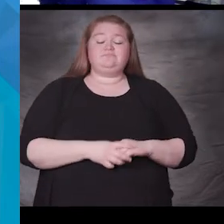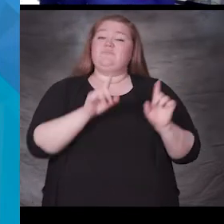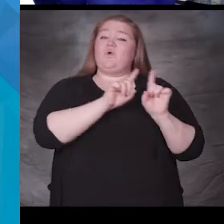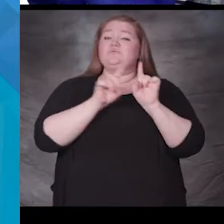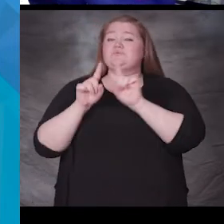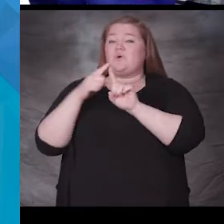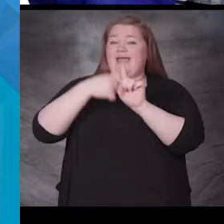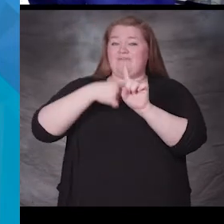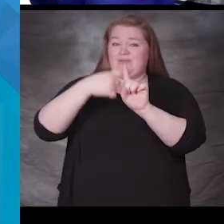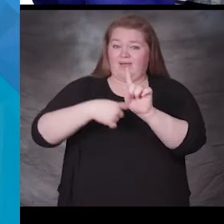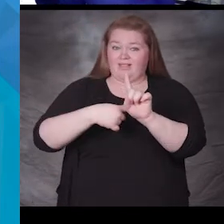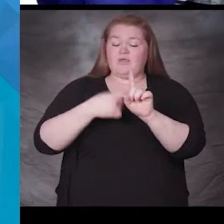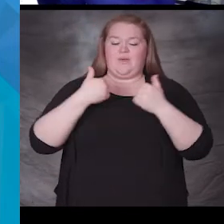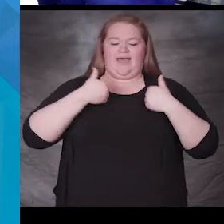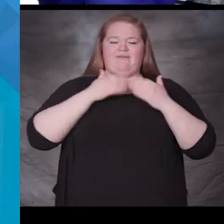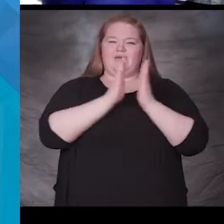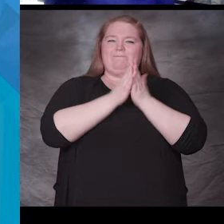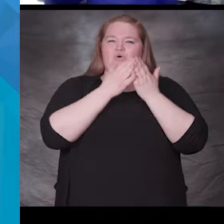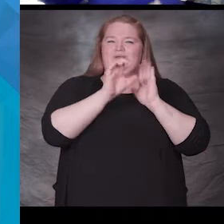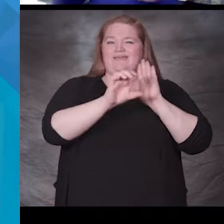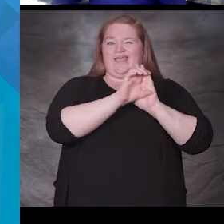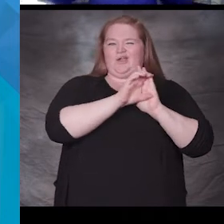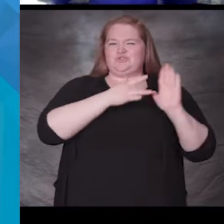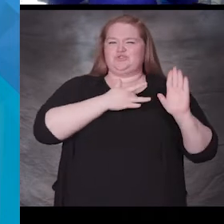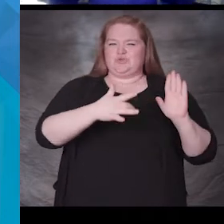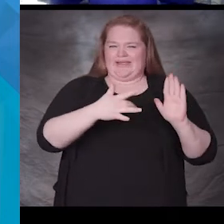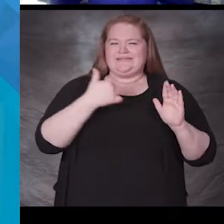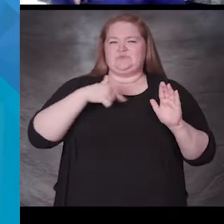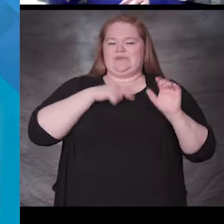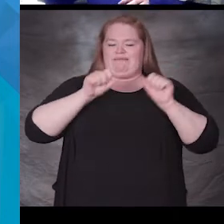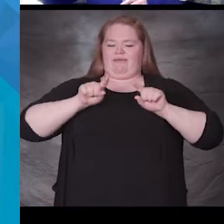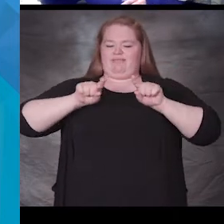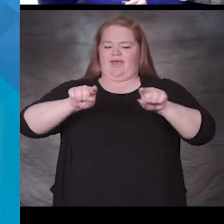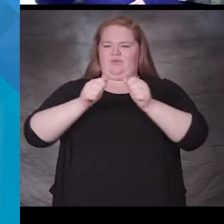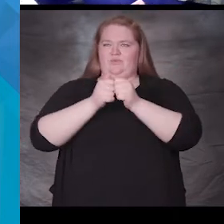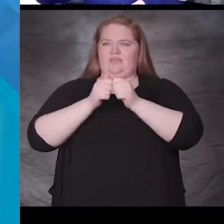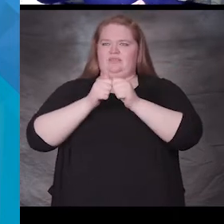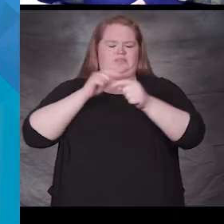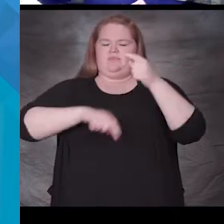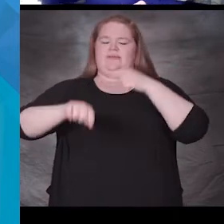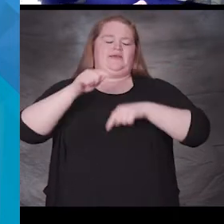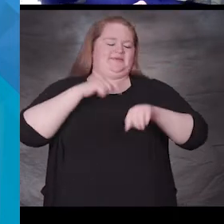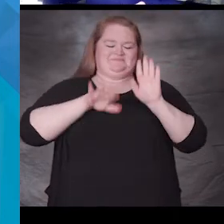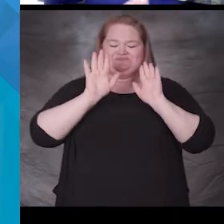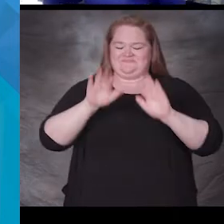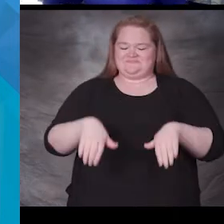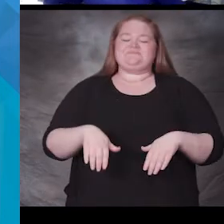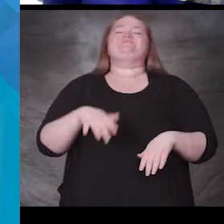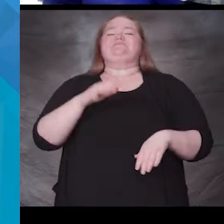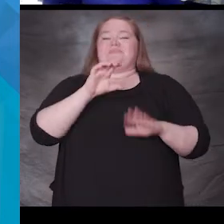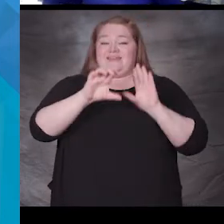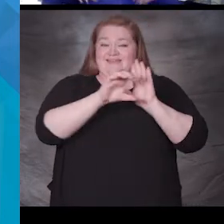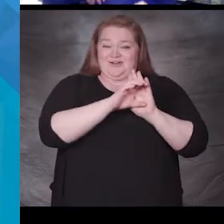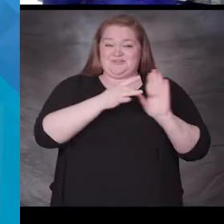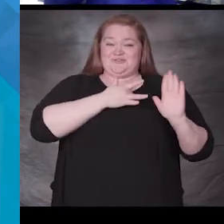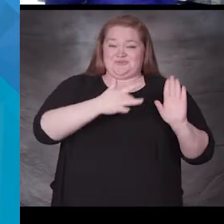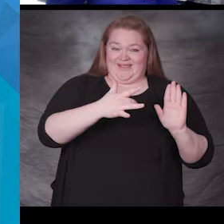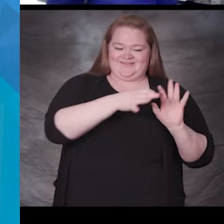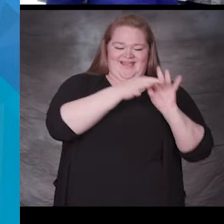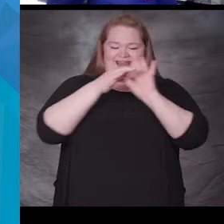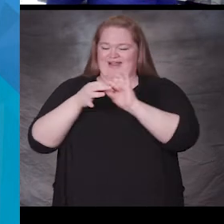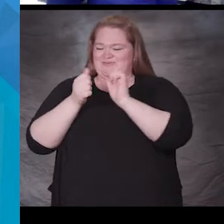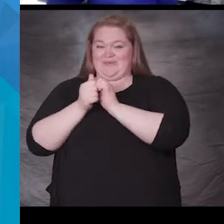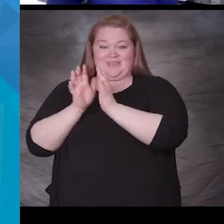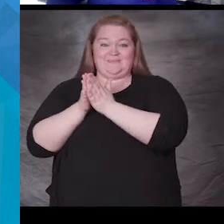a character trait. Well, OK, let me rewind. We connect our character trait with a book and